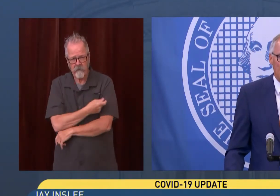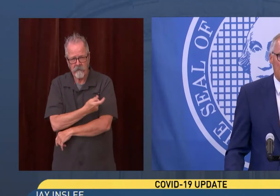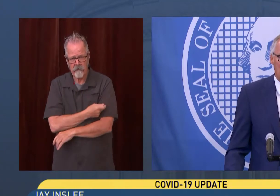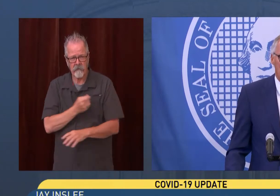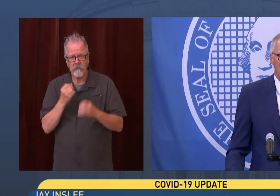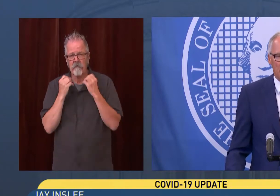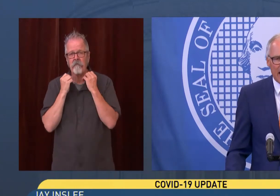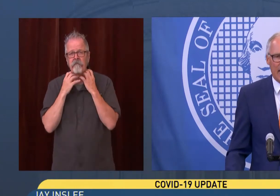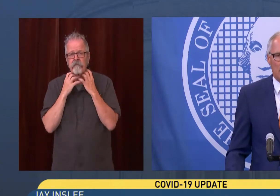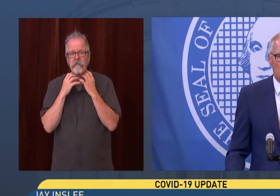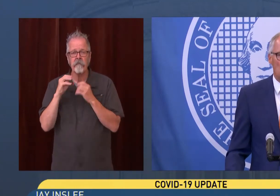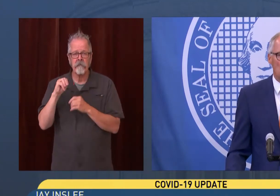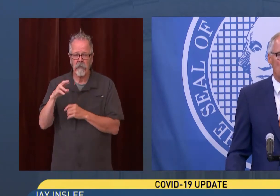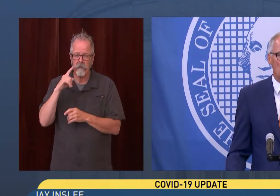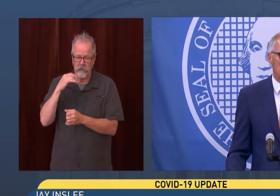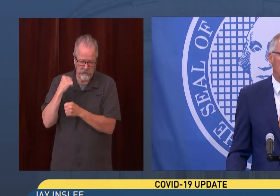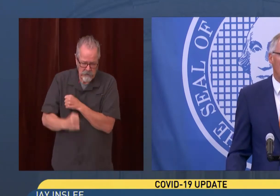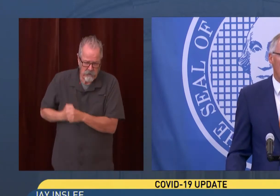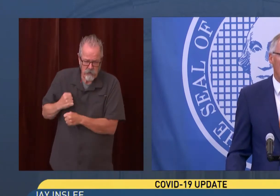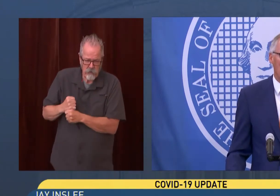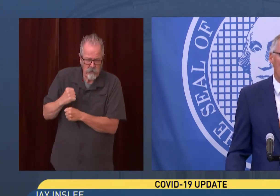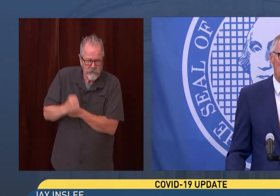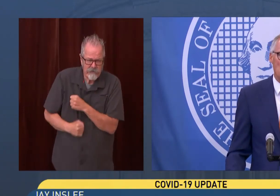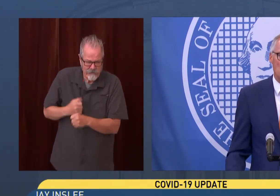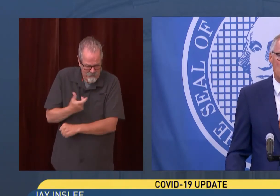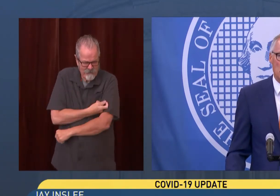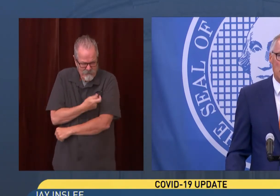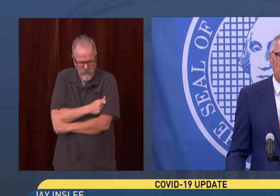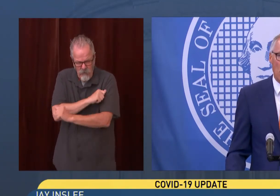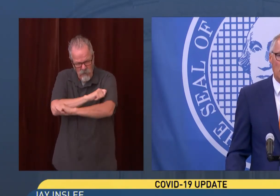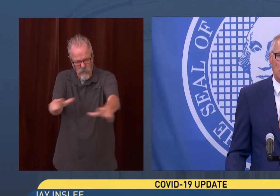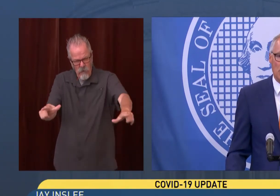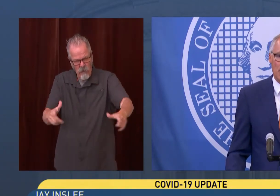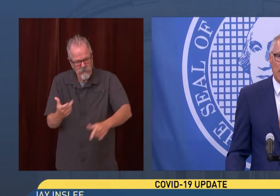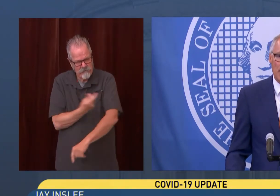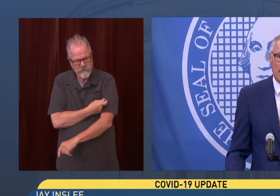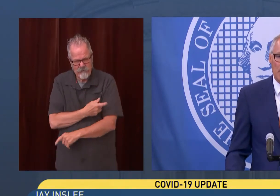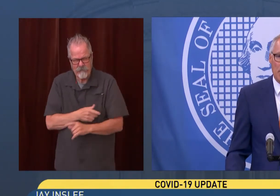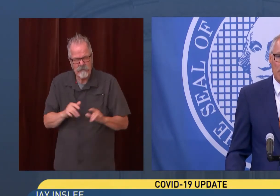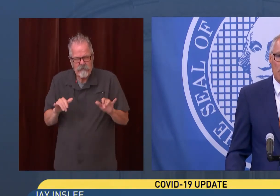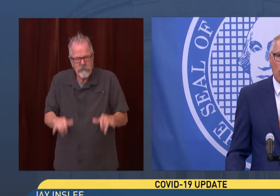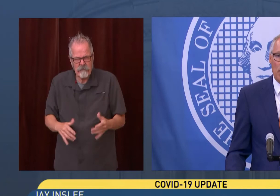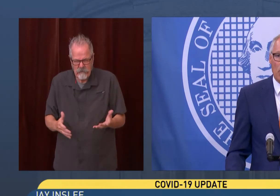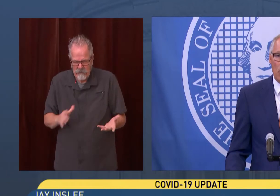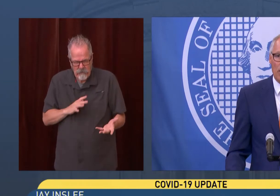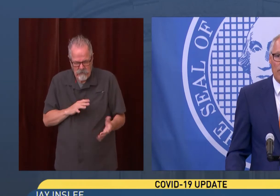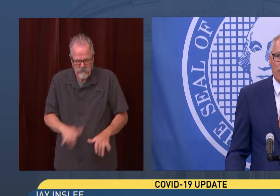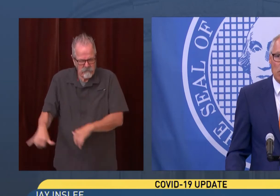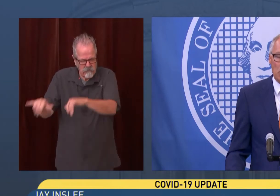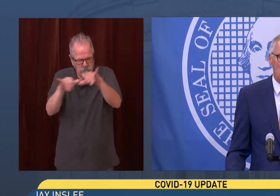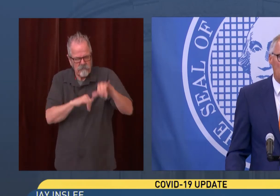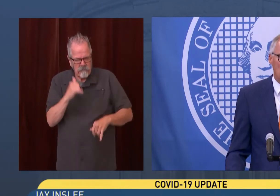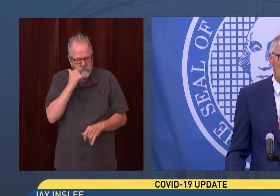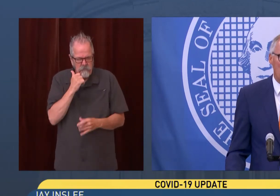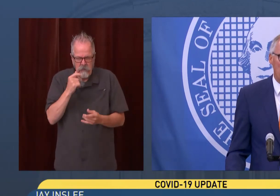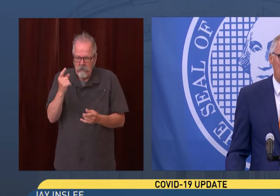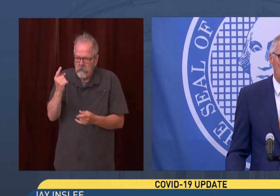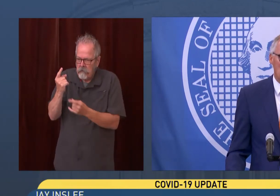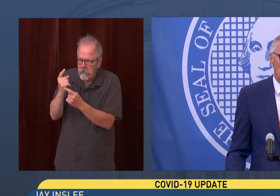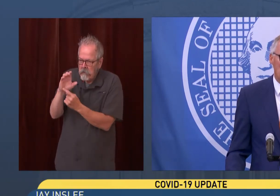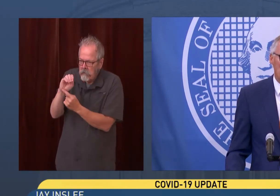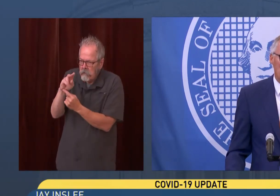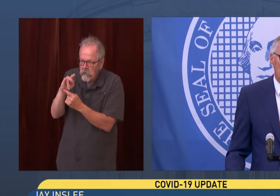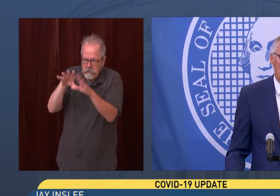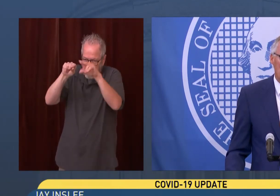for decades, for decades. This has been standard operating procedure in the state of Washington. But at the moment, we're looking for success through other